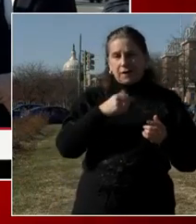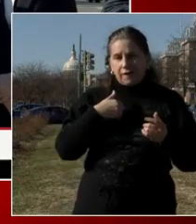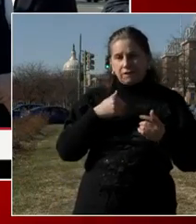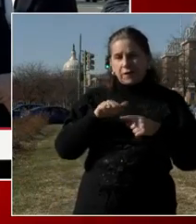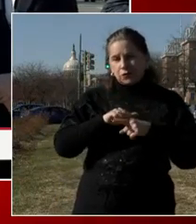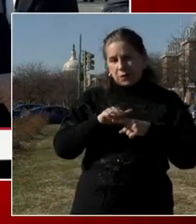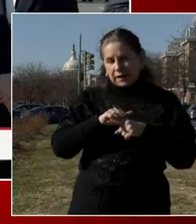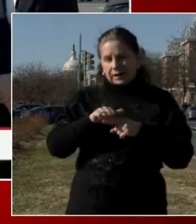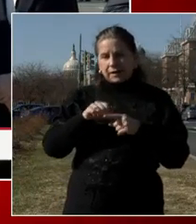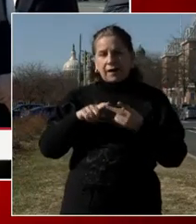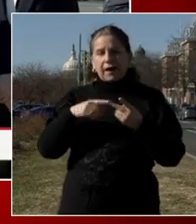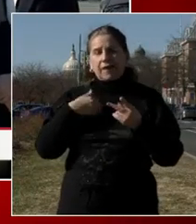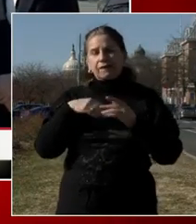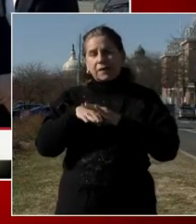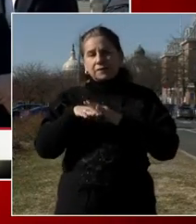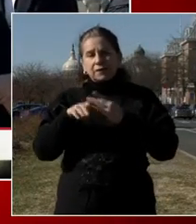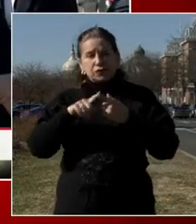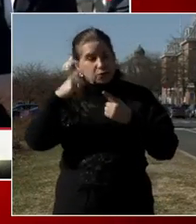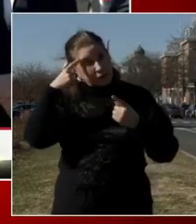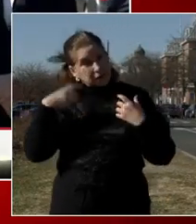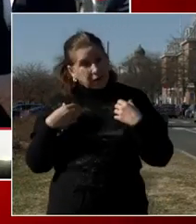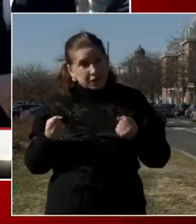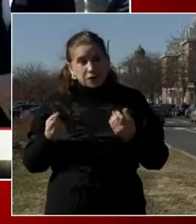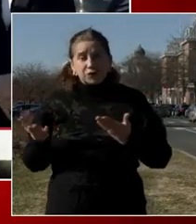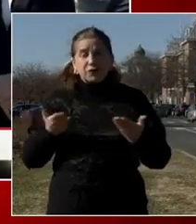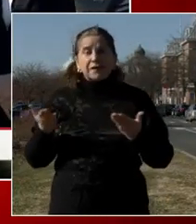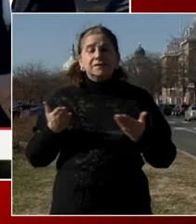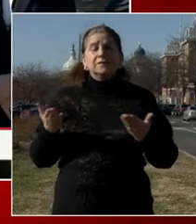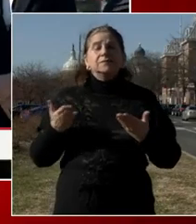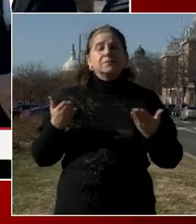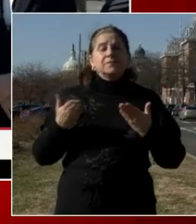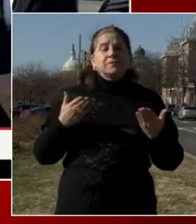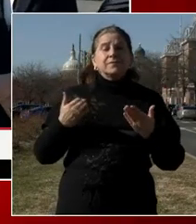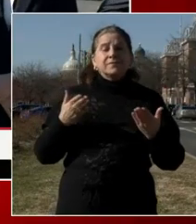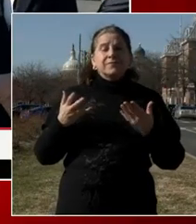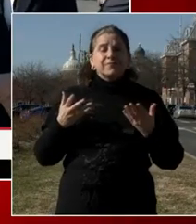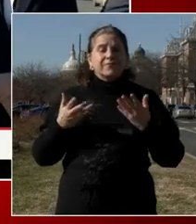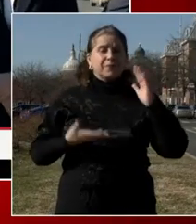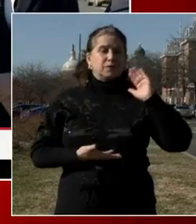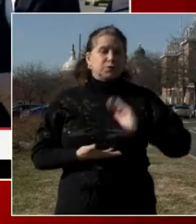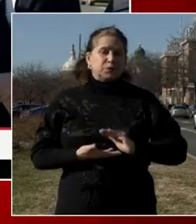uh, to the help that they need, um, and that they ask for that help.